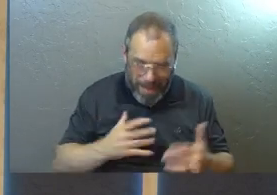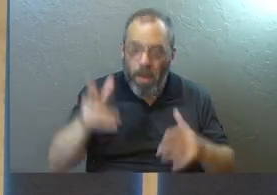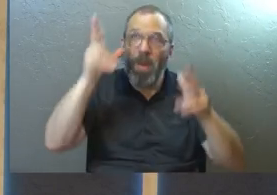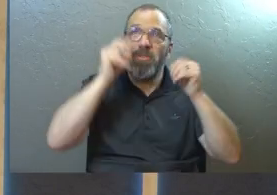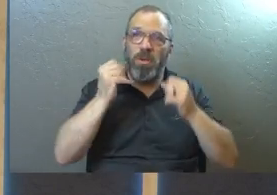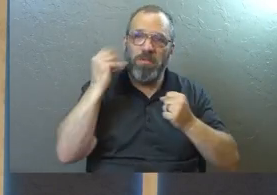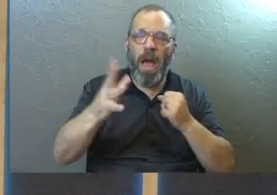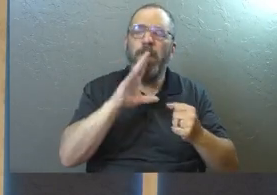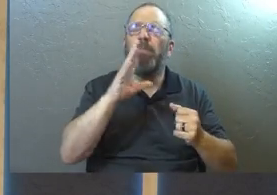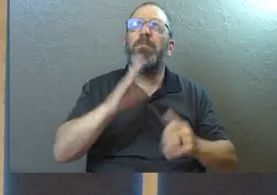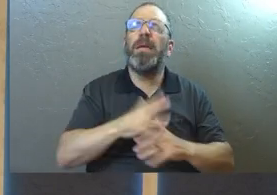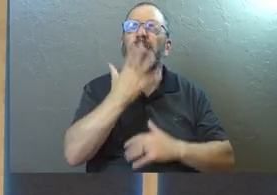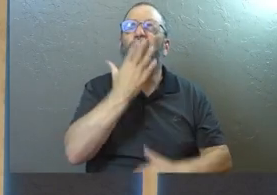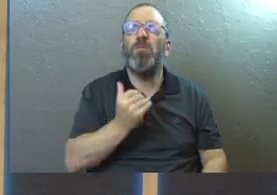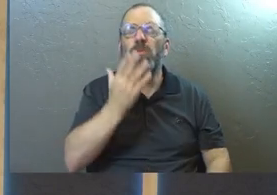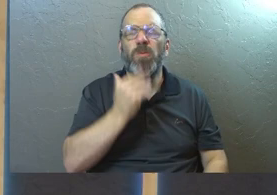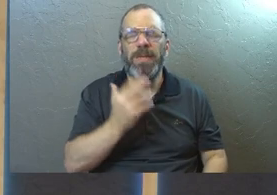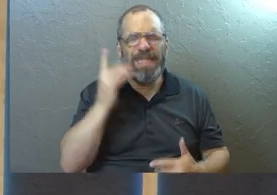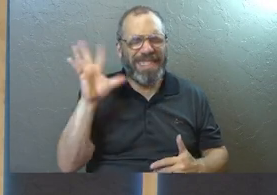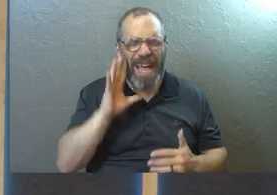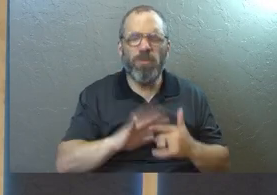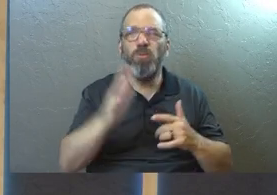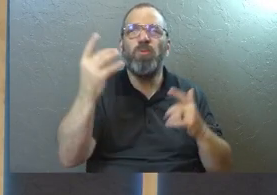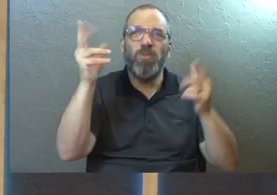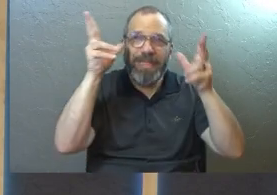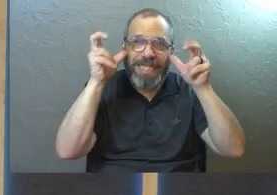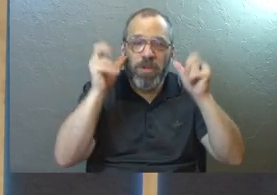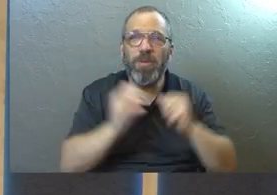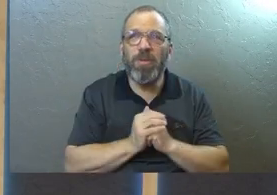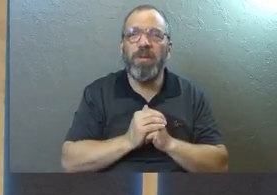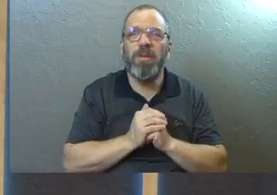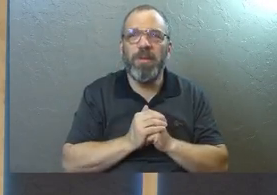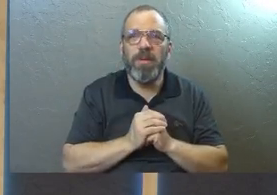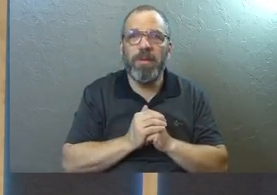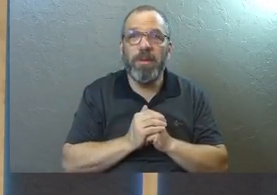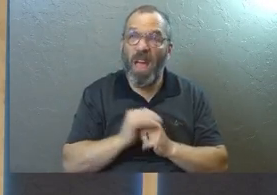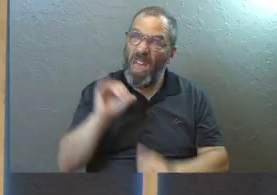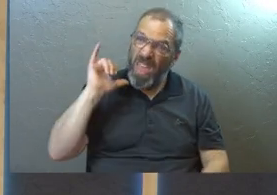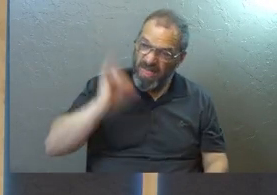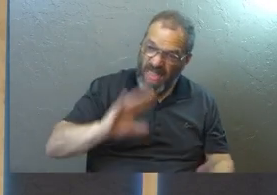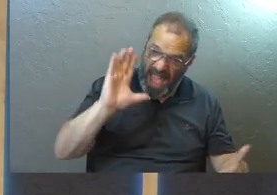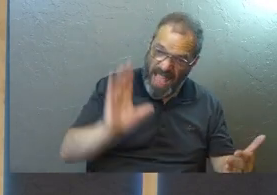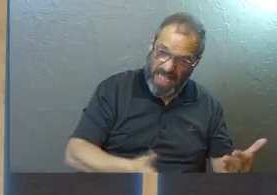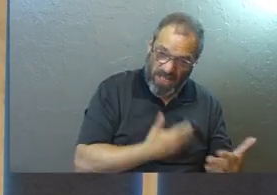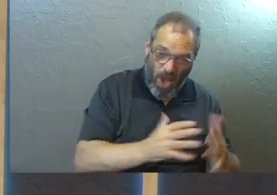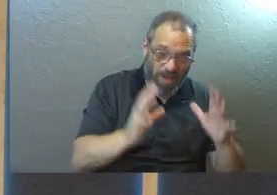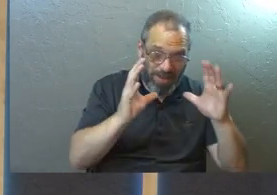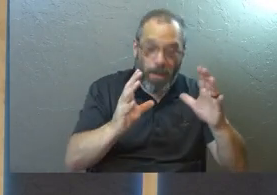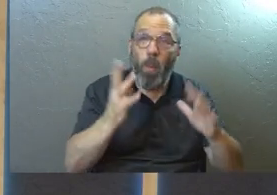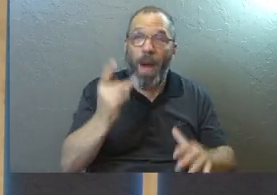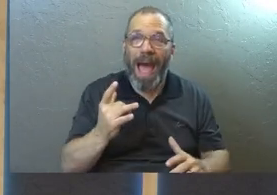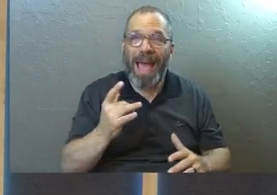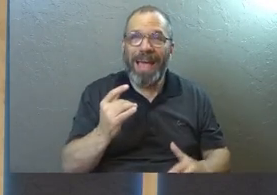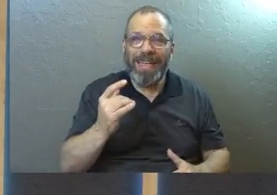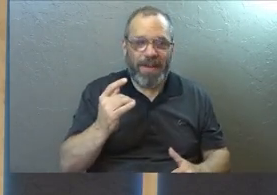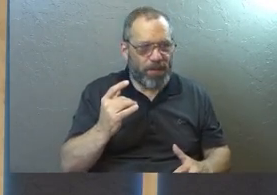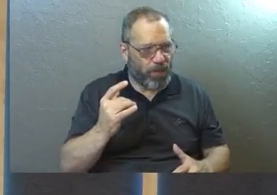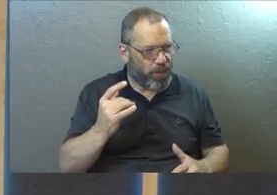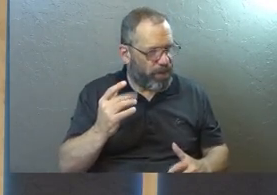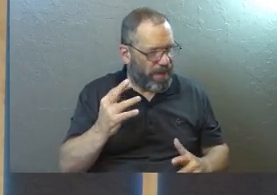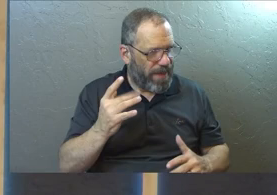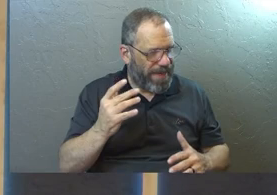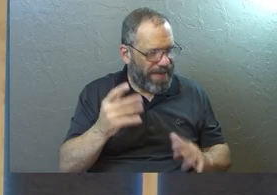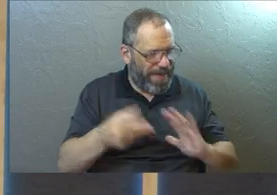what you hear. May it be a sweet, sweet sound to your ear. That song is nuts because it's got this